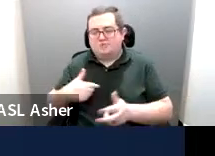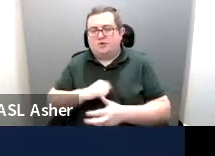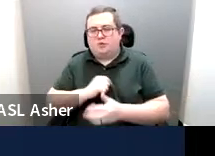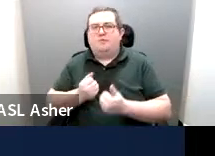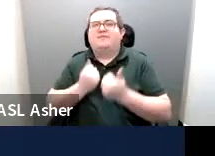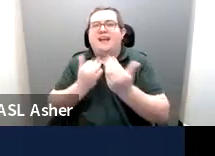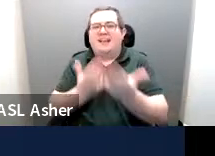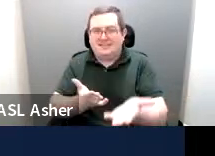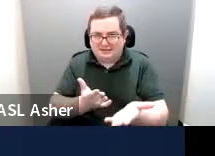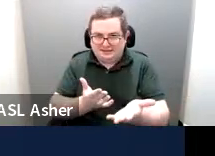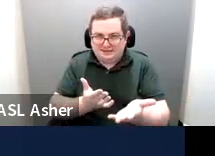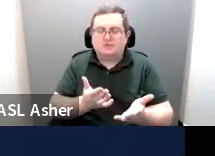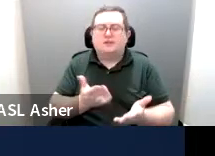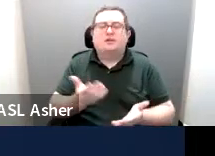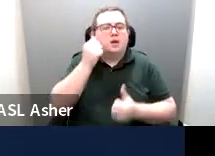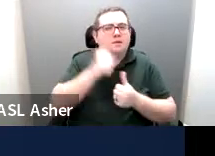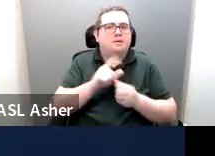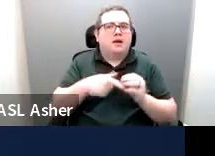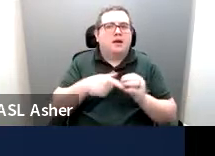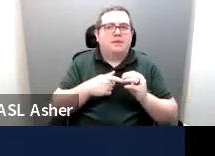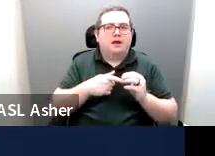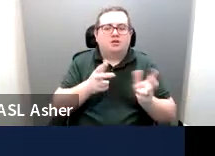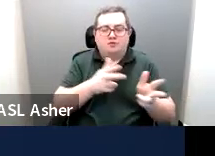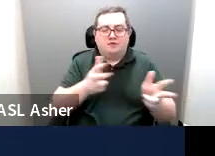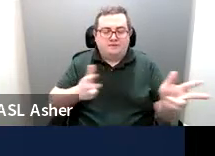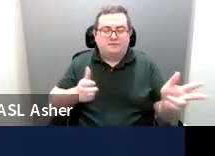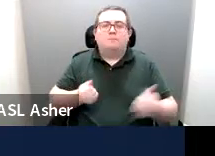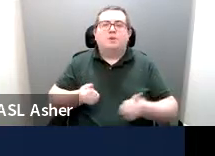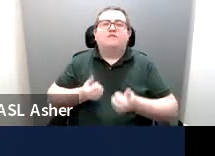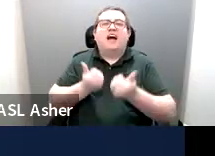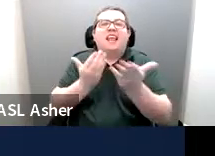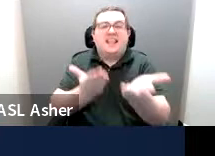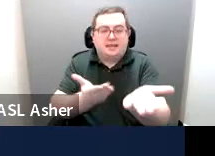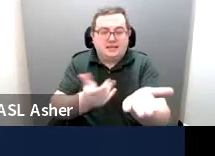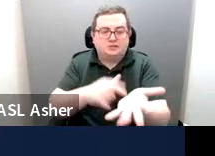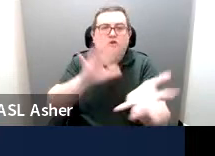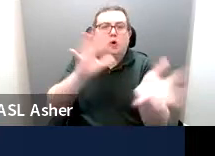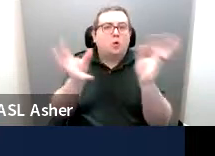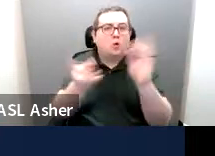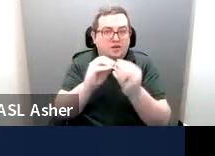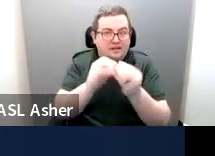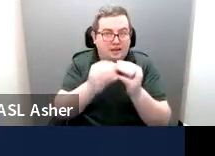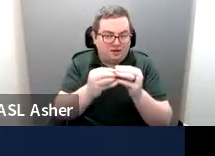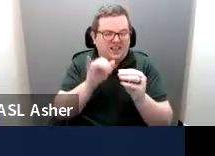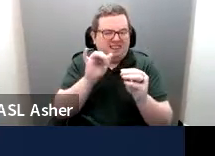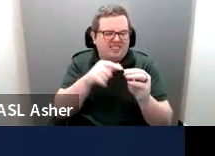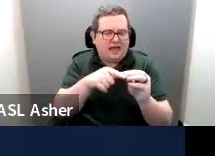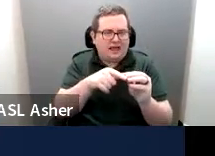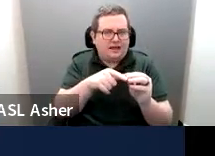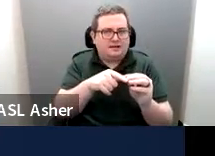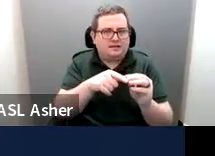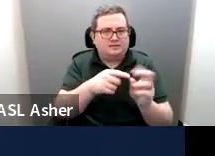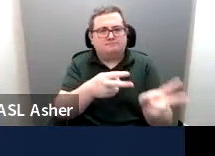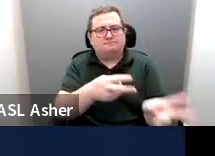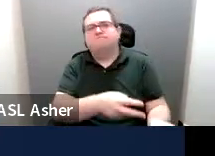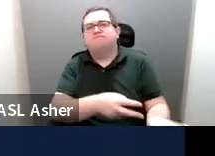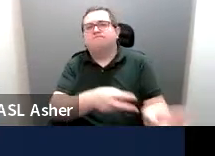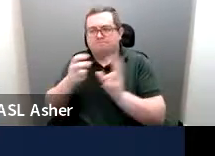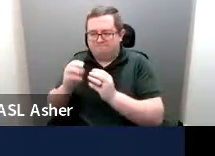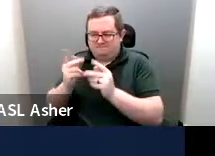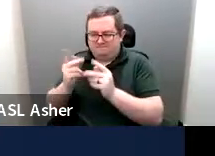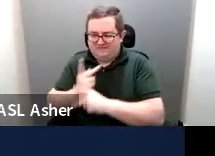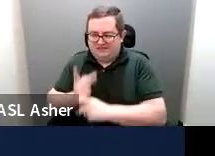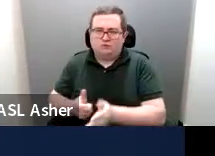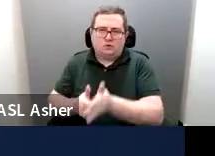And remember, it's about the number of spaces that are provided in total. And that's what it's going to be based off. It's going to be based off the numbers